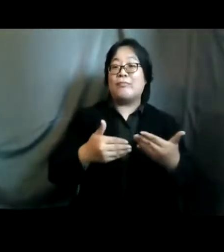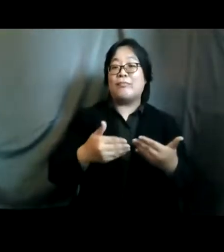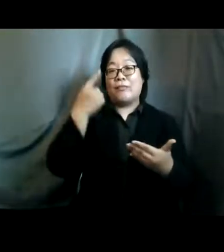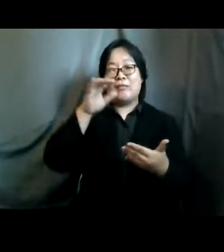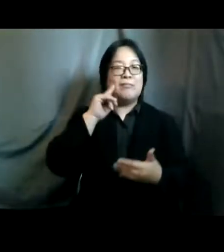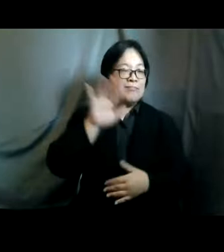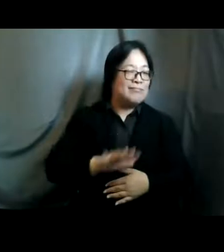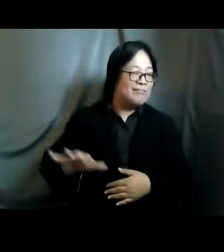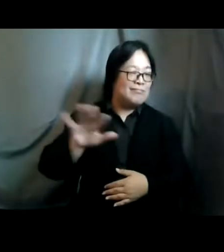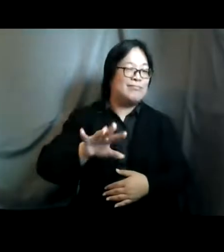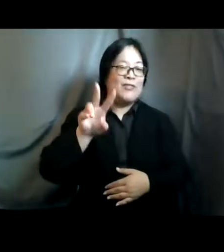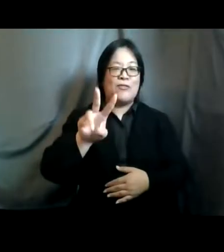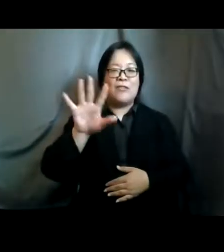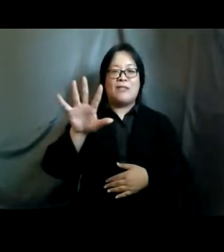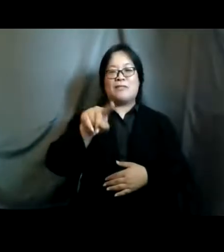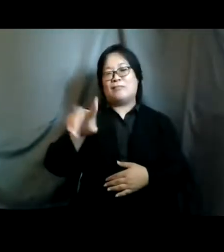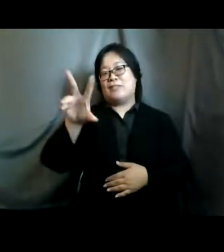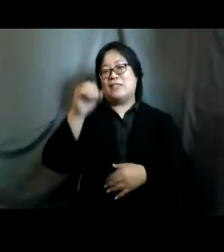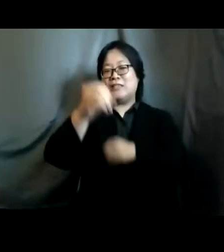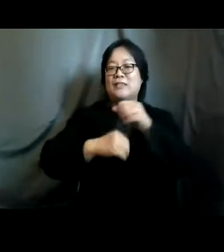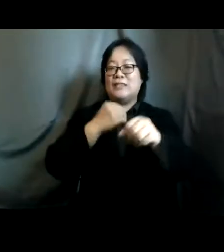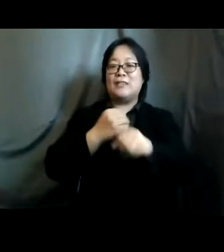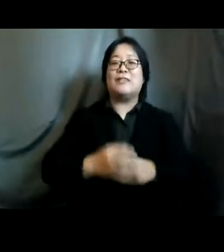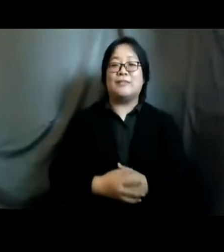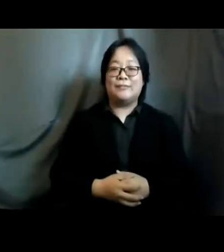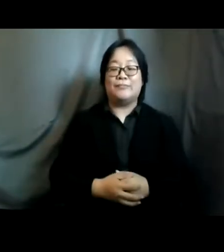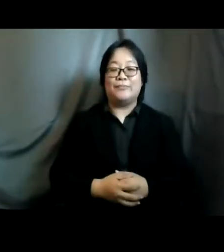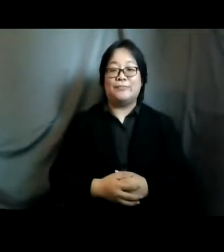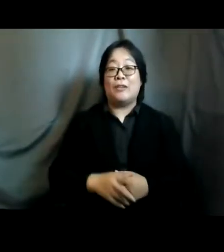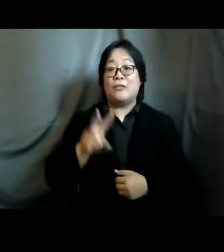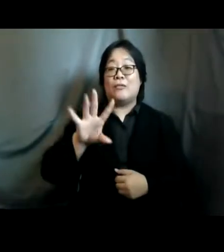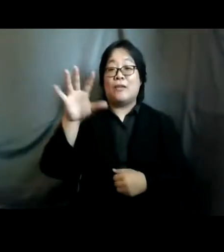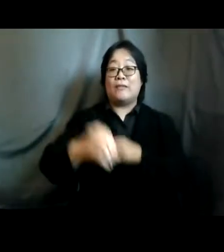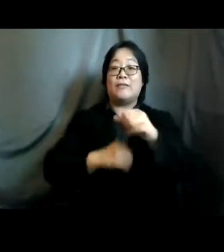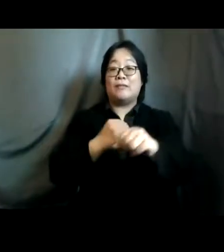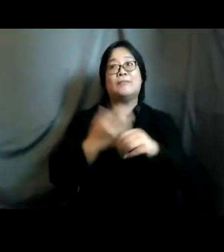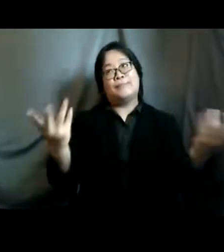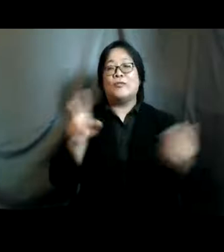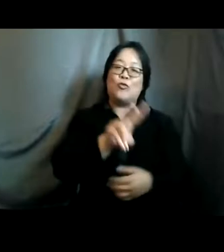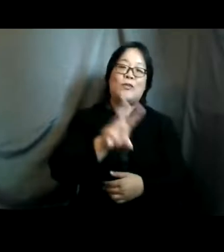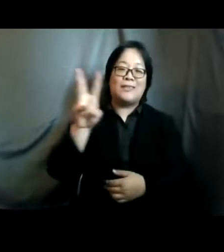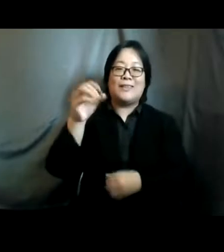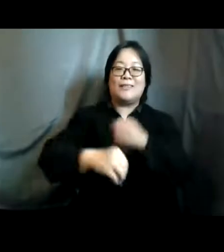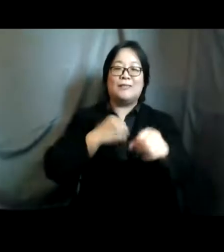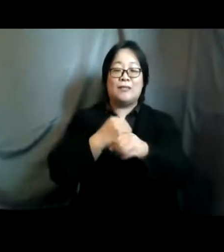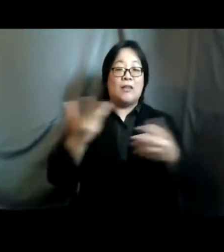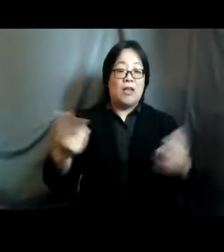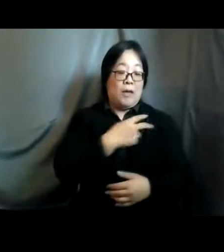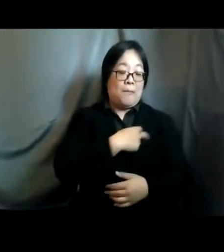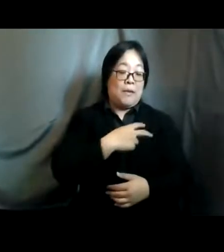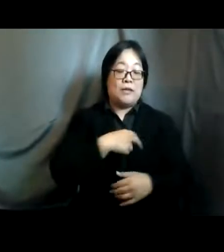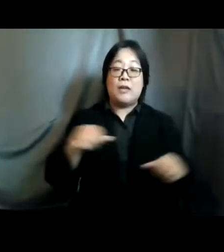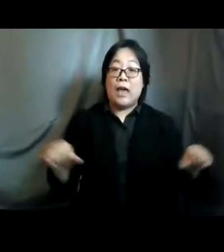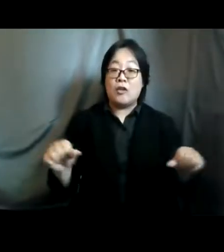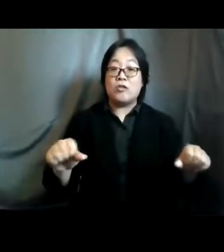more than uh 25 30 years um so 25 years ago or 26 years ago the beijing platform for action you know when it